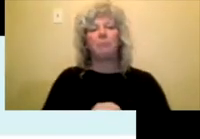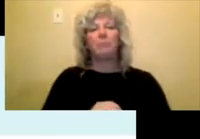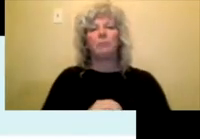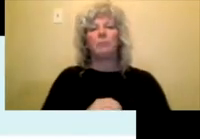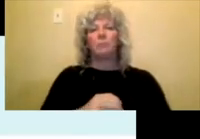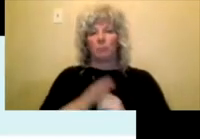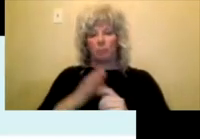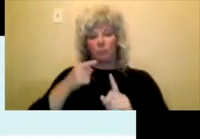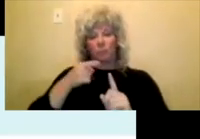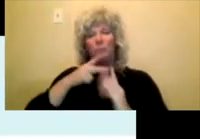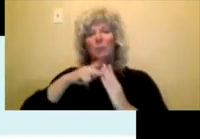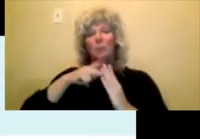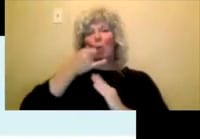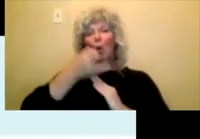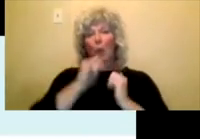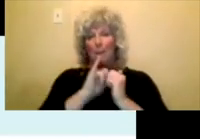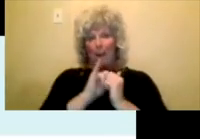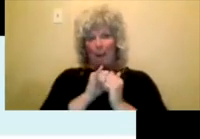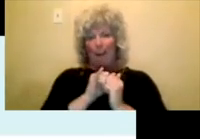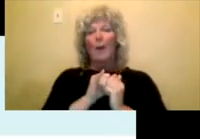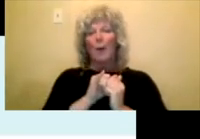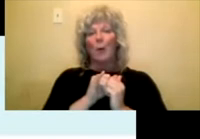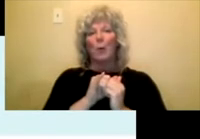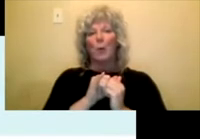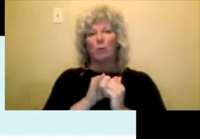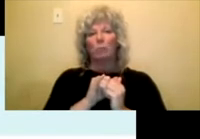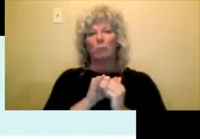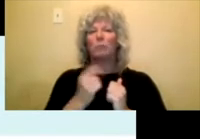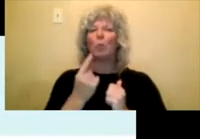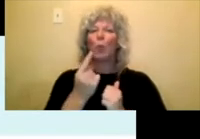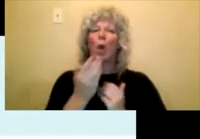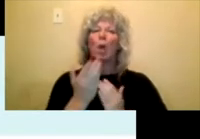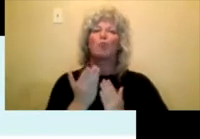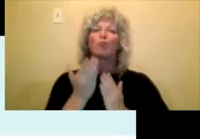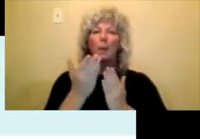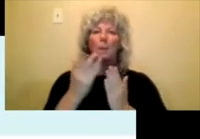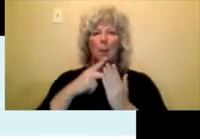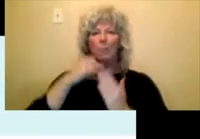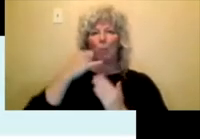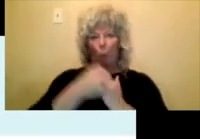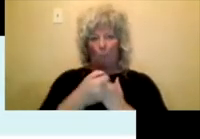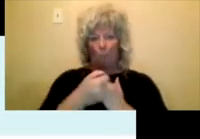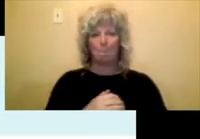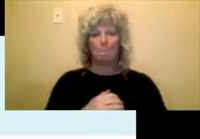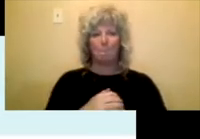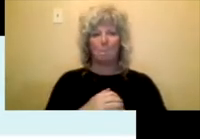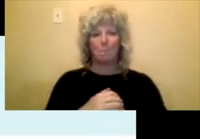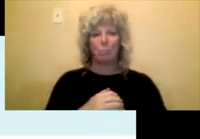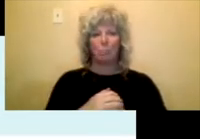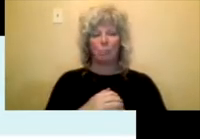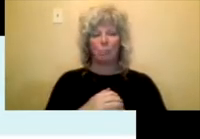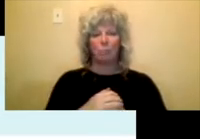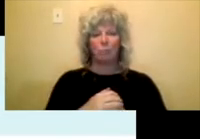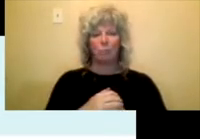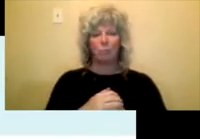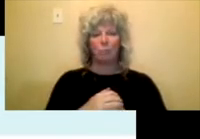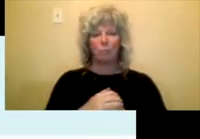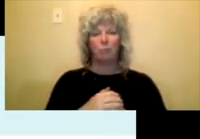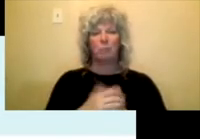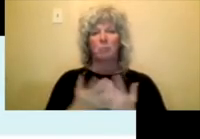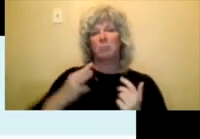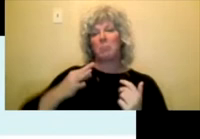run through, is one of our recommender programs. And, um, what you do is you apply through one of the